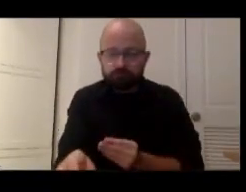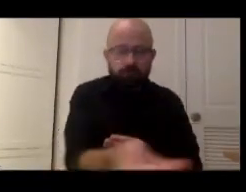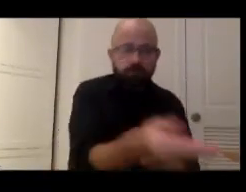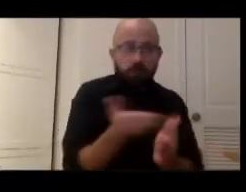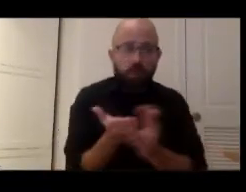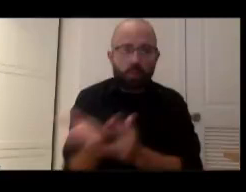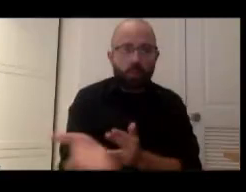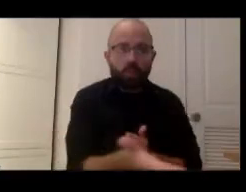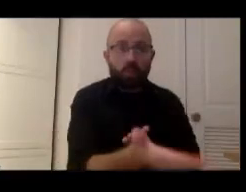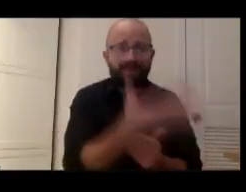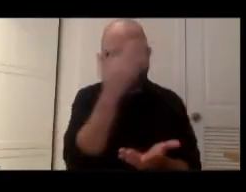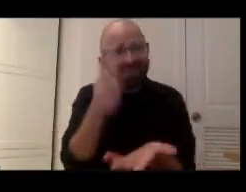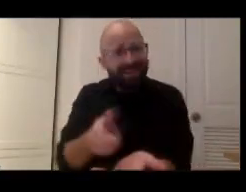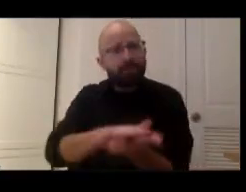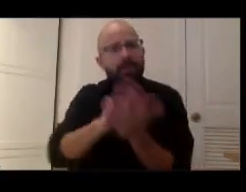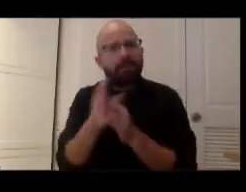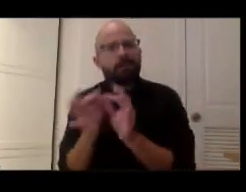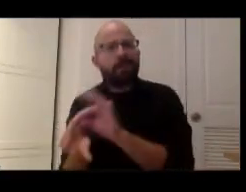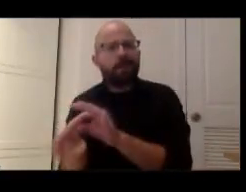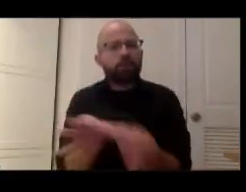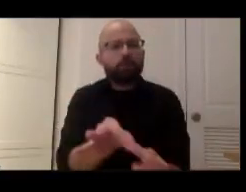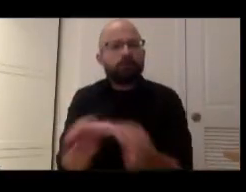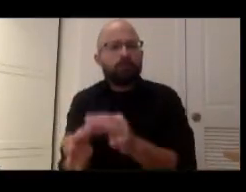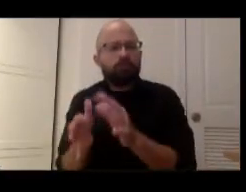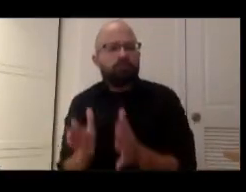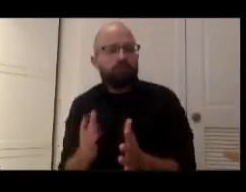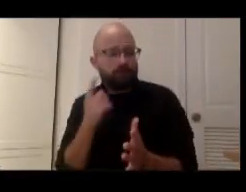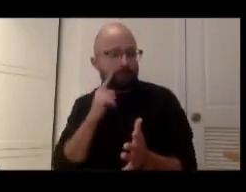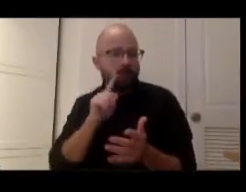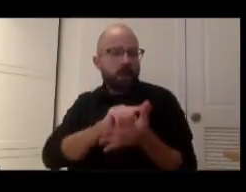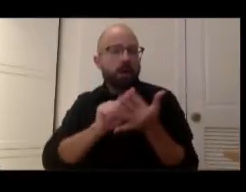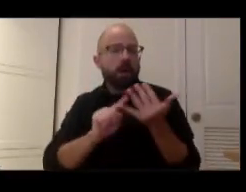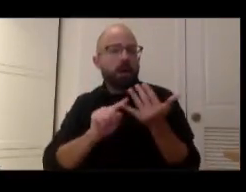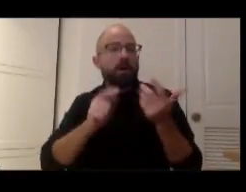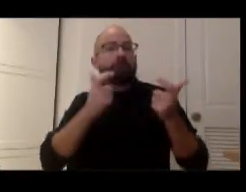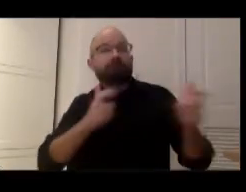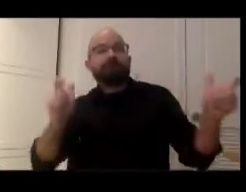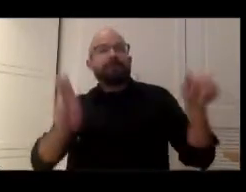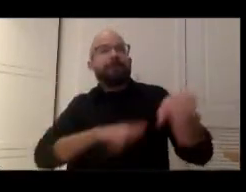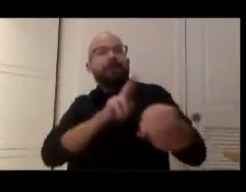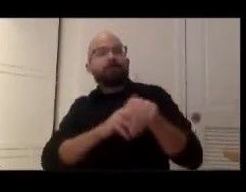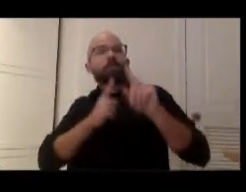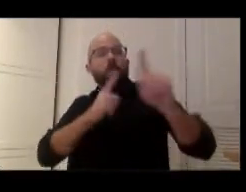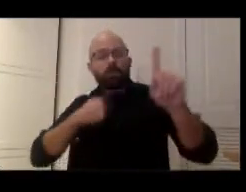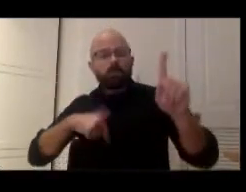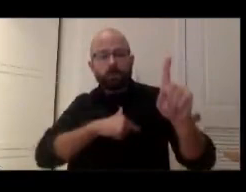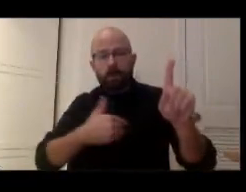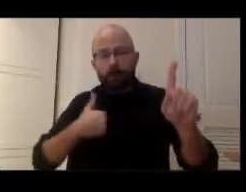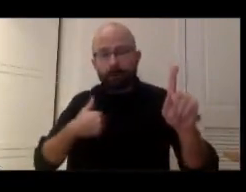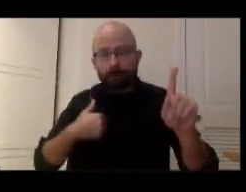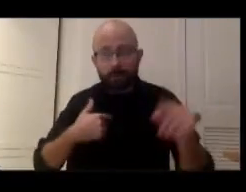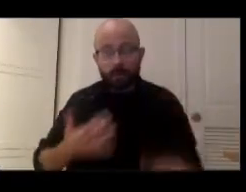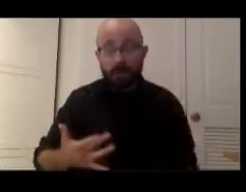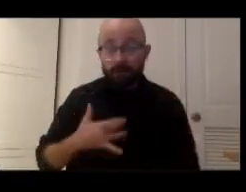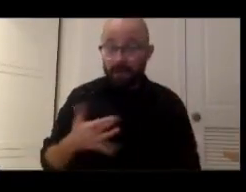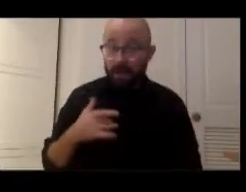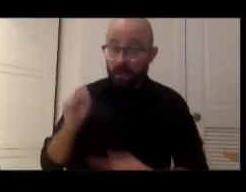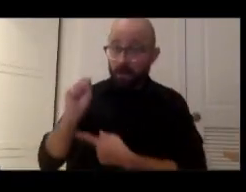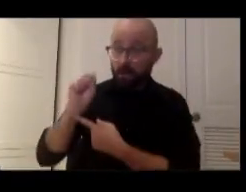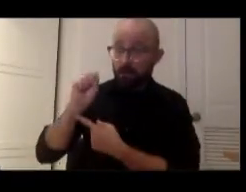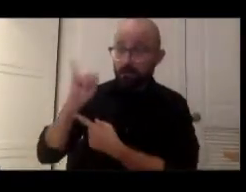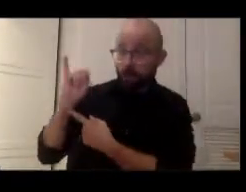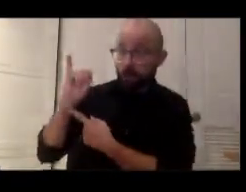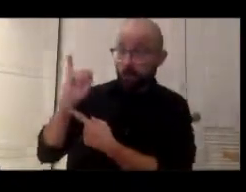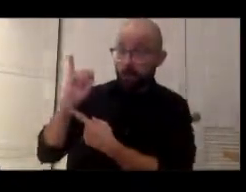many ways interpreters on some of these other national goals that we may have. Again, I feel Smithsonian will learn as much from these